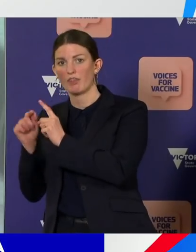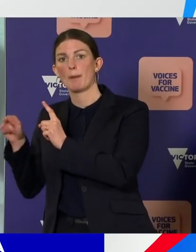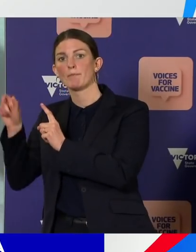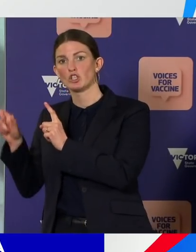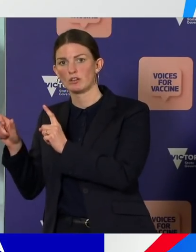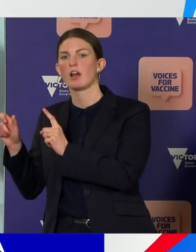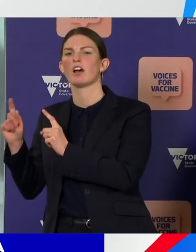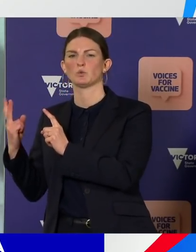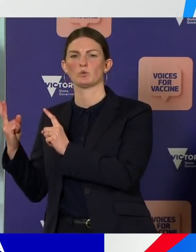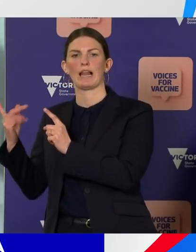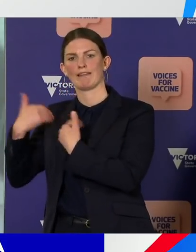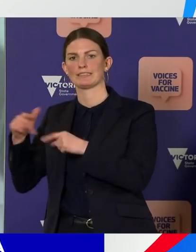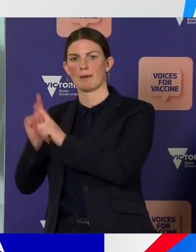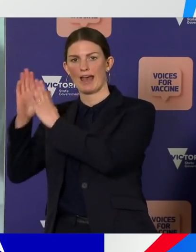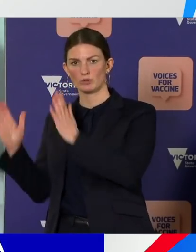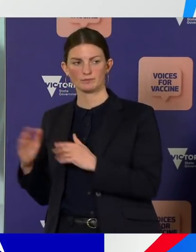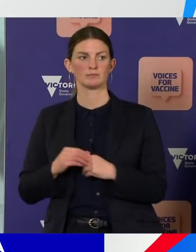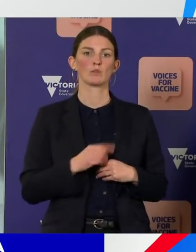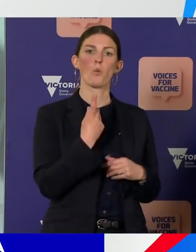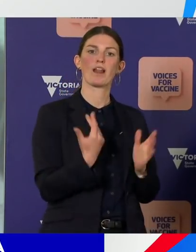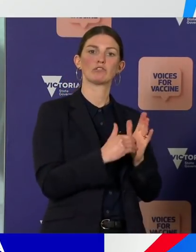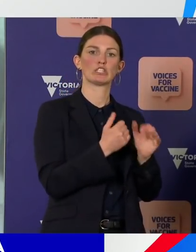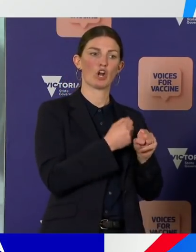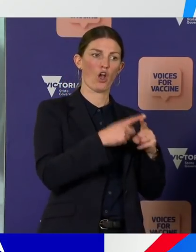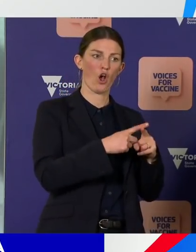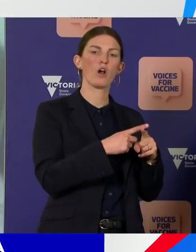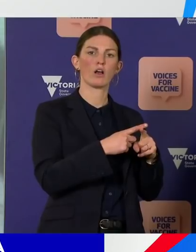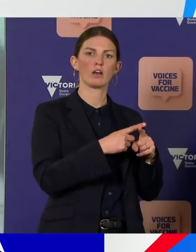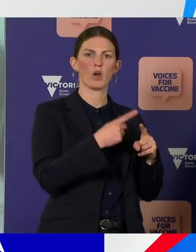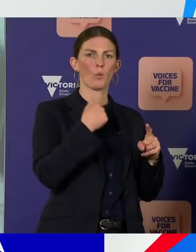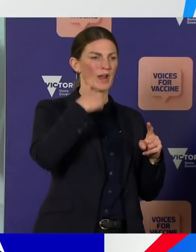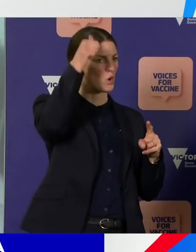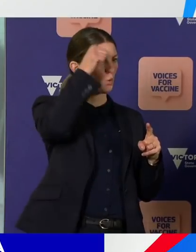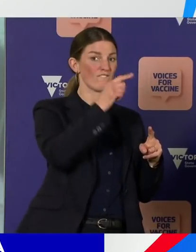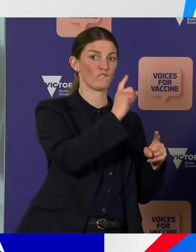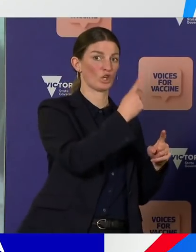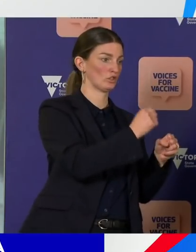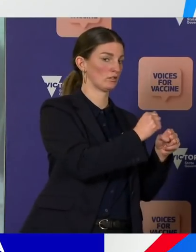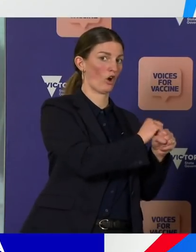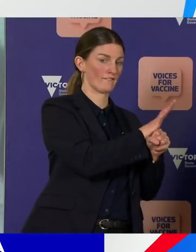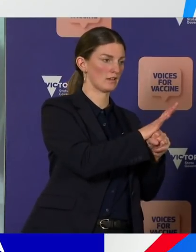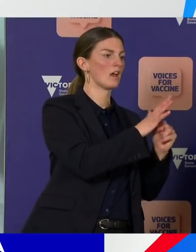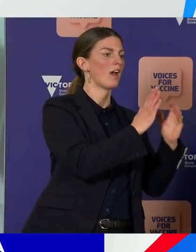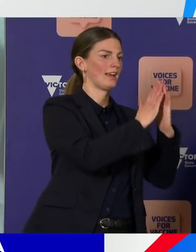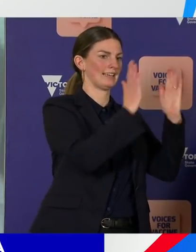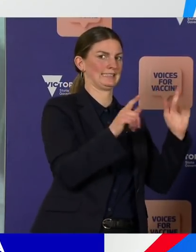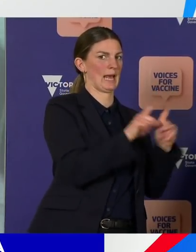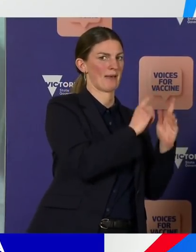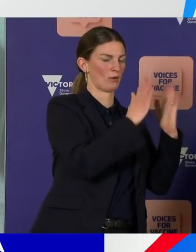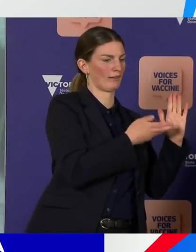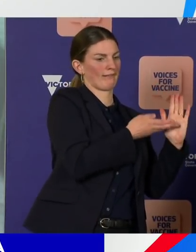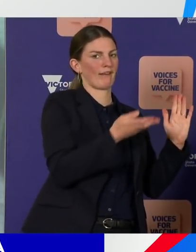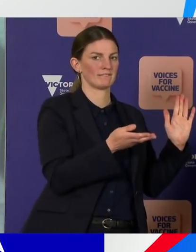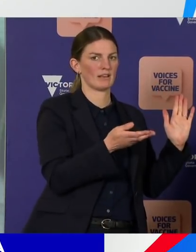case in Greater Geelong. That's a household primary close contact of an existing case. We've known about it for a while. again, those isolation protocols are holding together well.